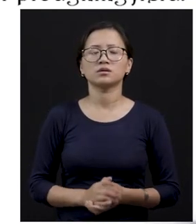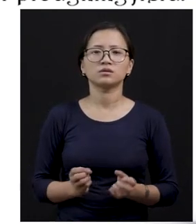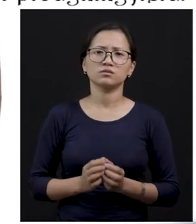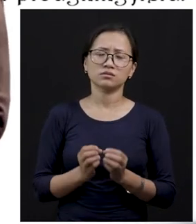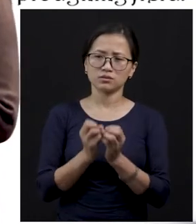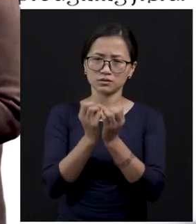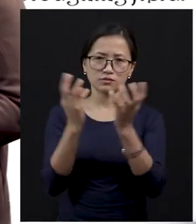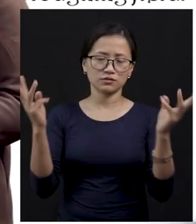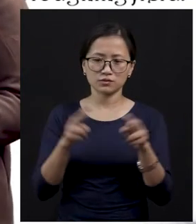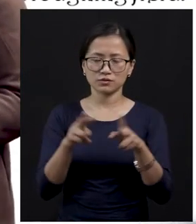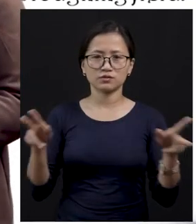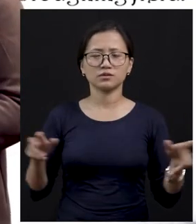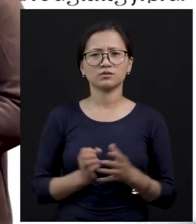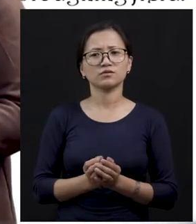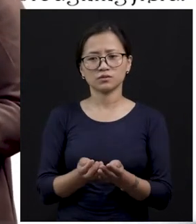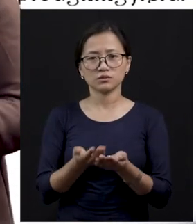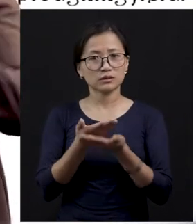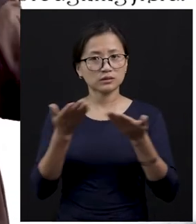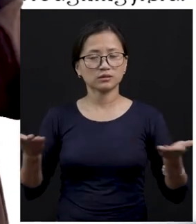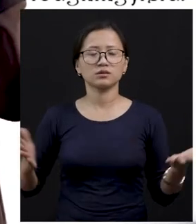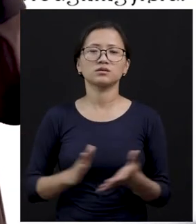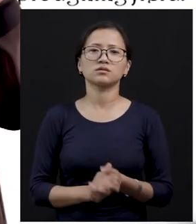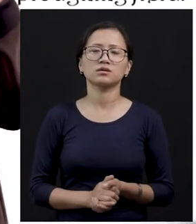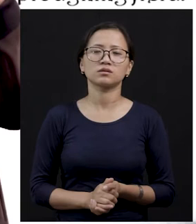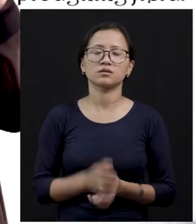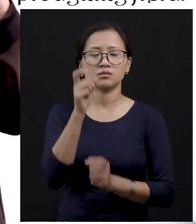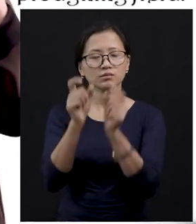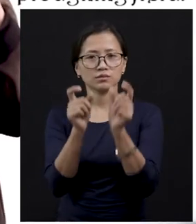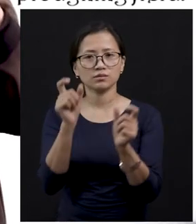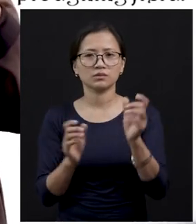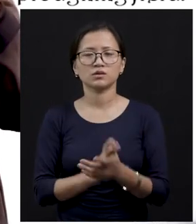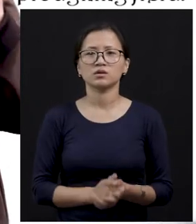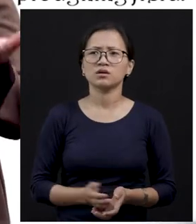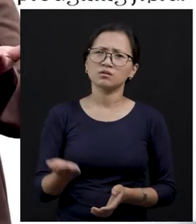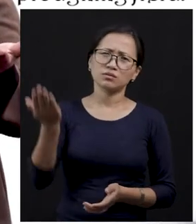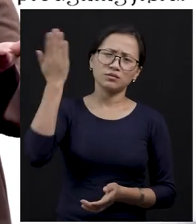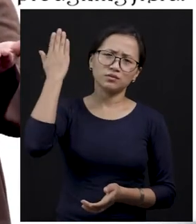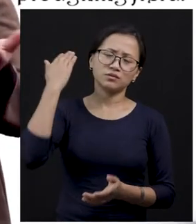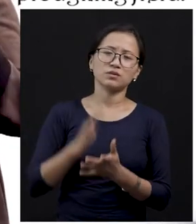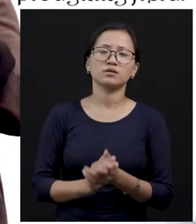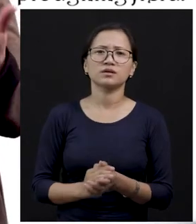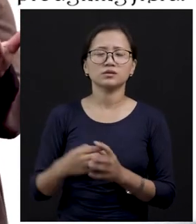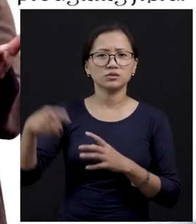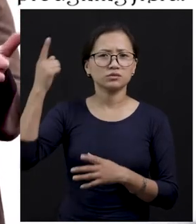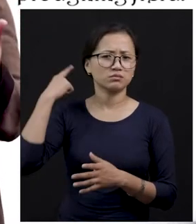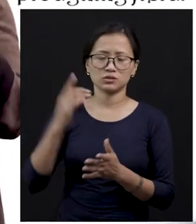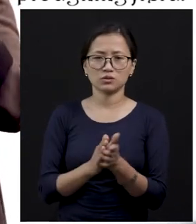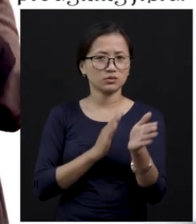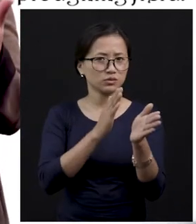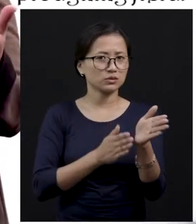loads as well as people. See children, in the olden times, there was no train, there were no